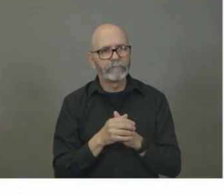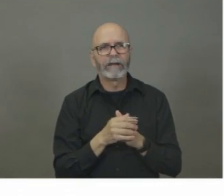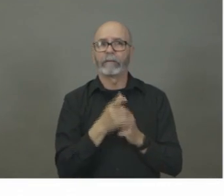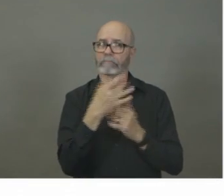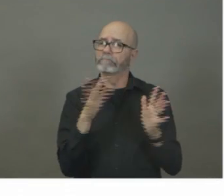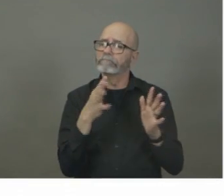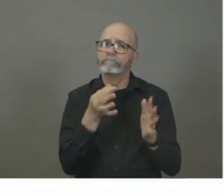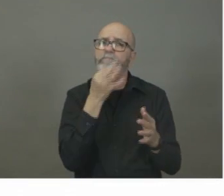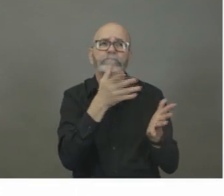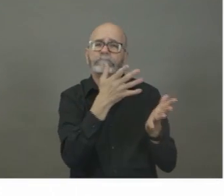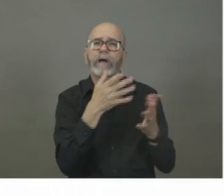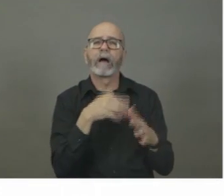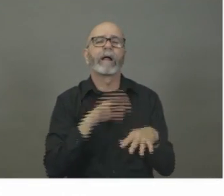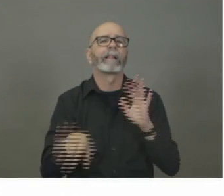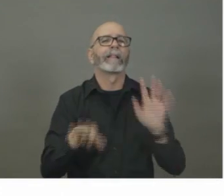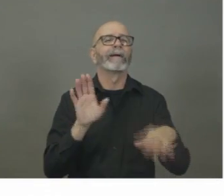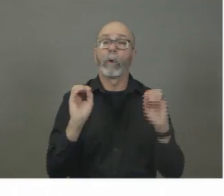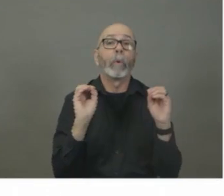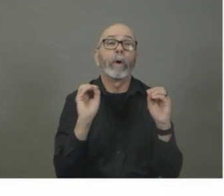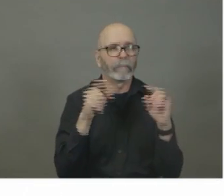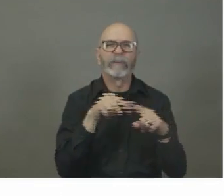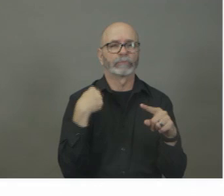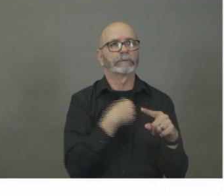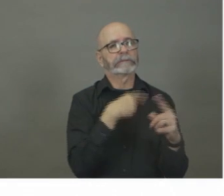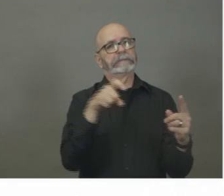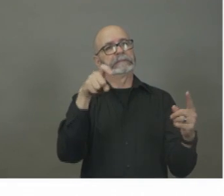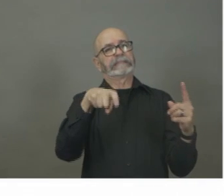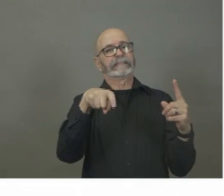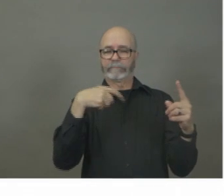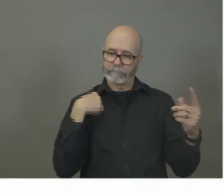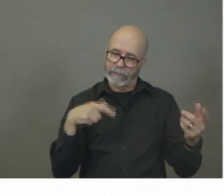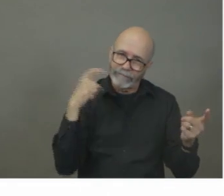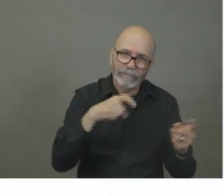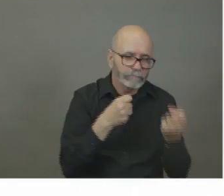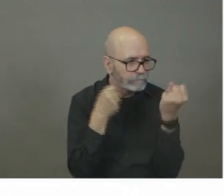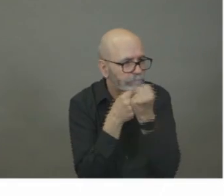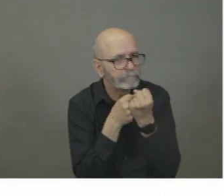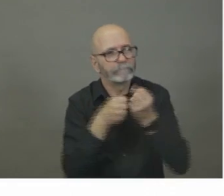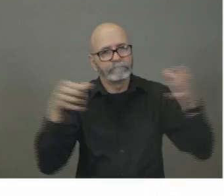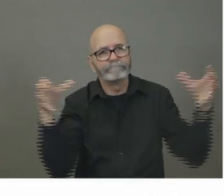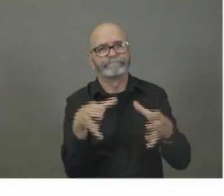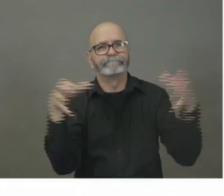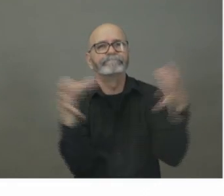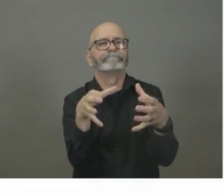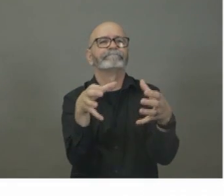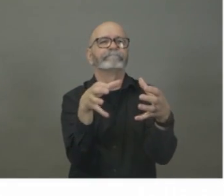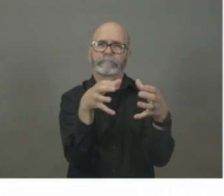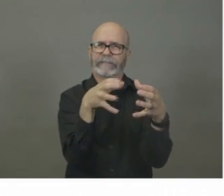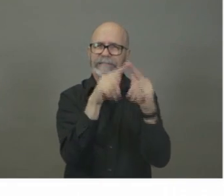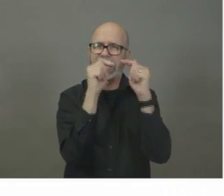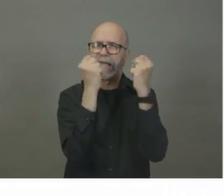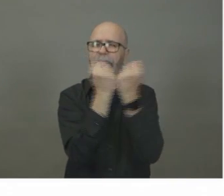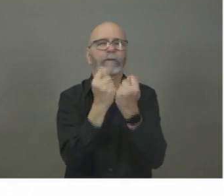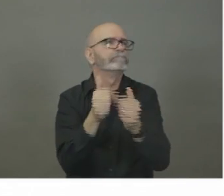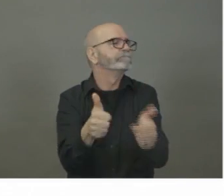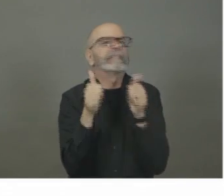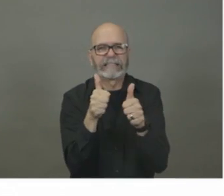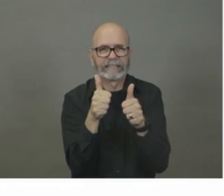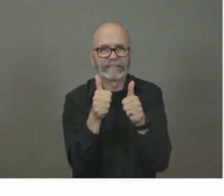but they need our support as well, and teams have come together to provide that support. As the